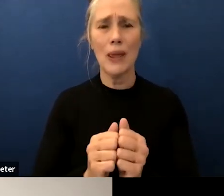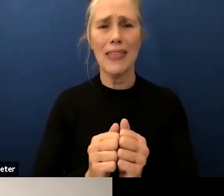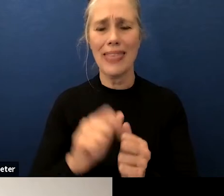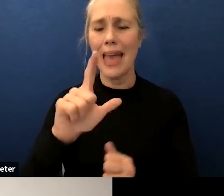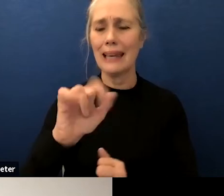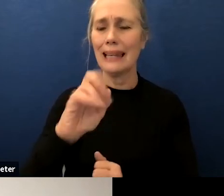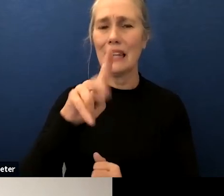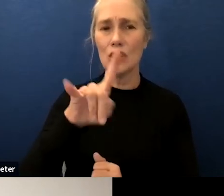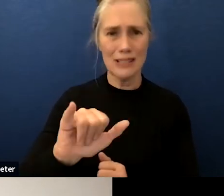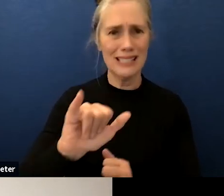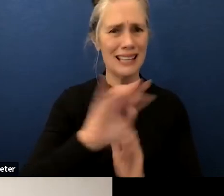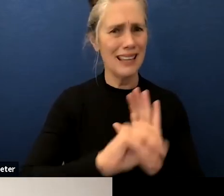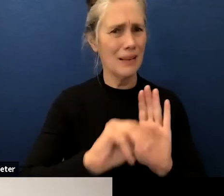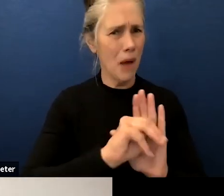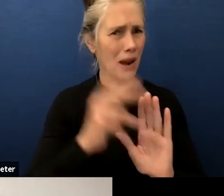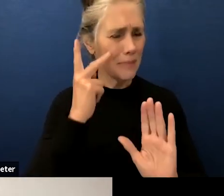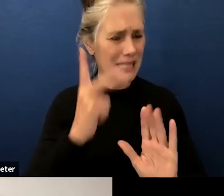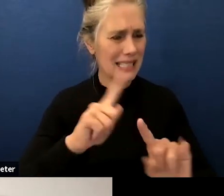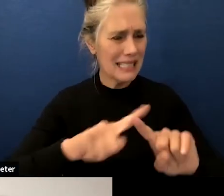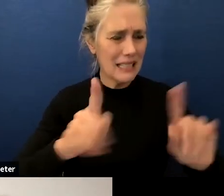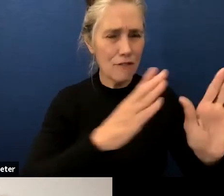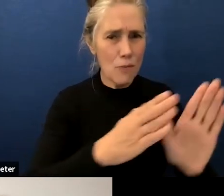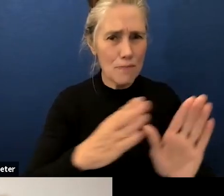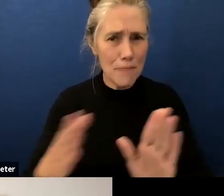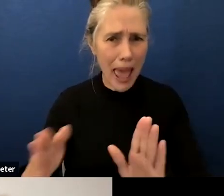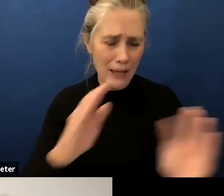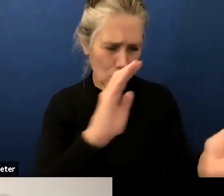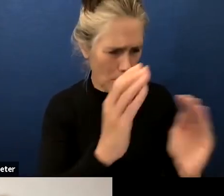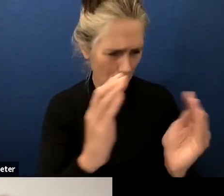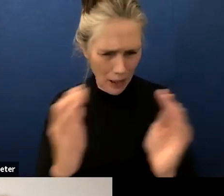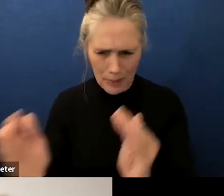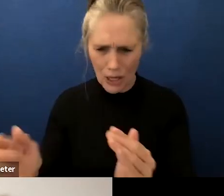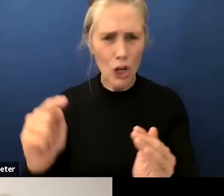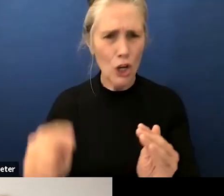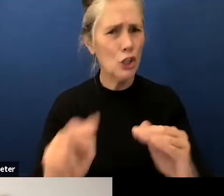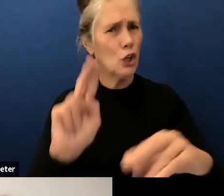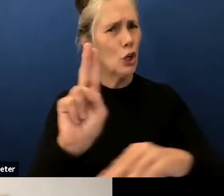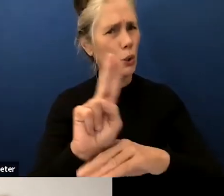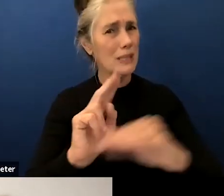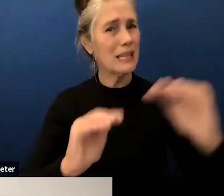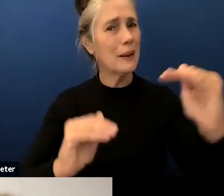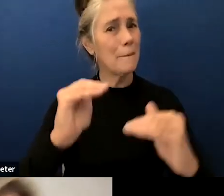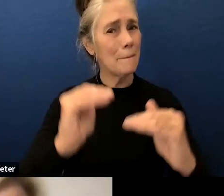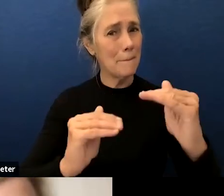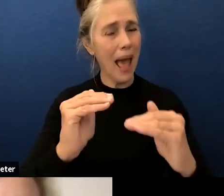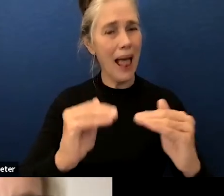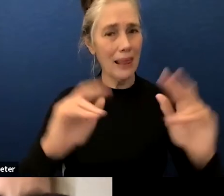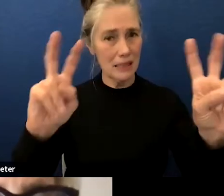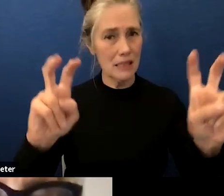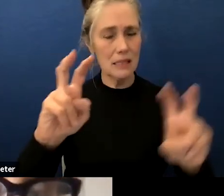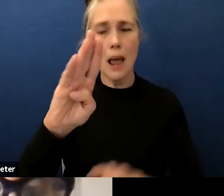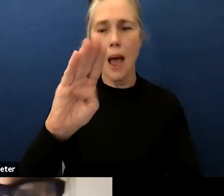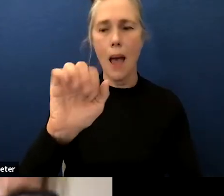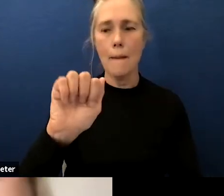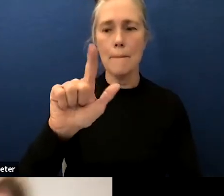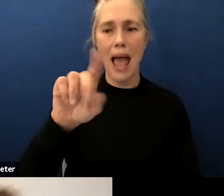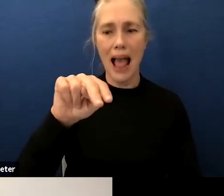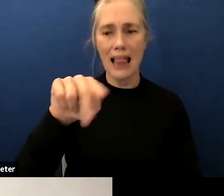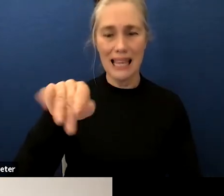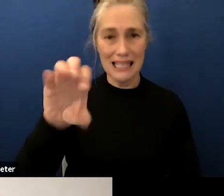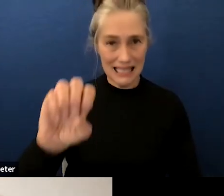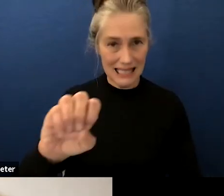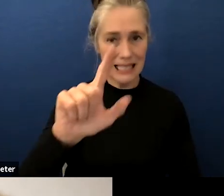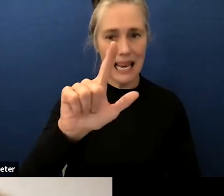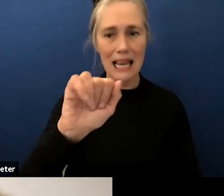these individual plans the big concern is again you're using balanced literacy and other programs but what what is